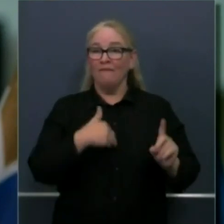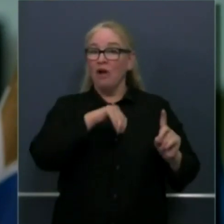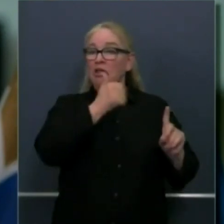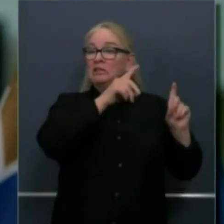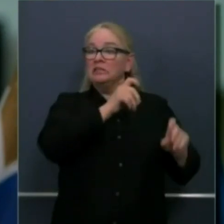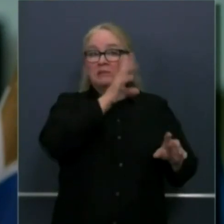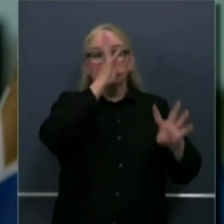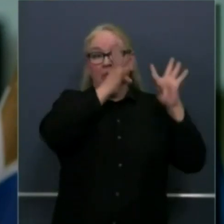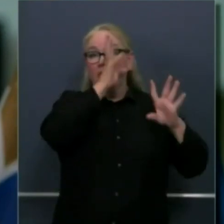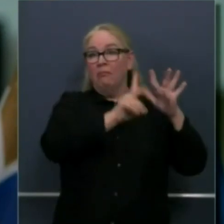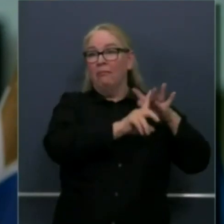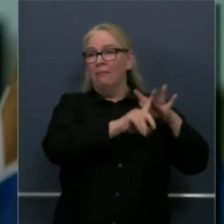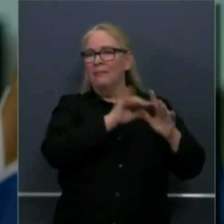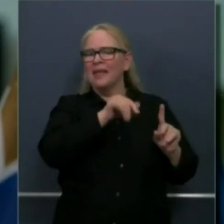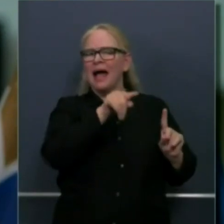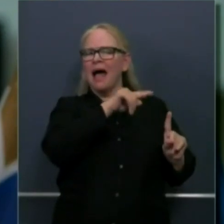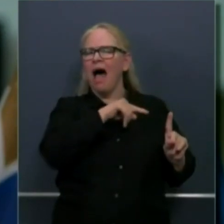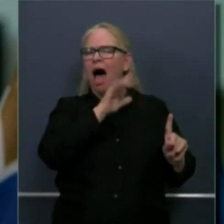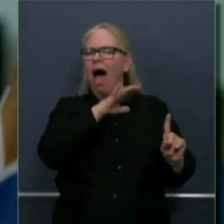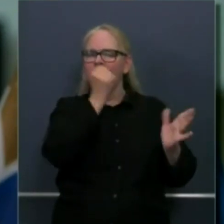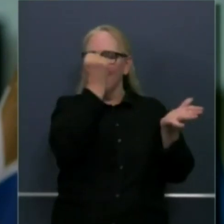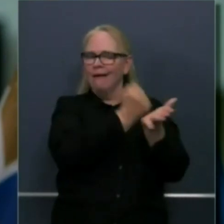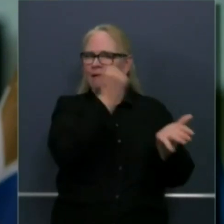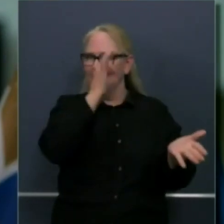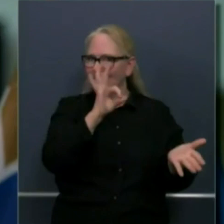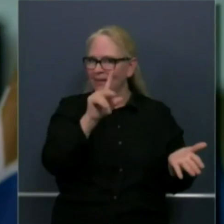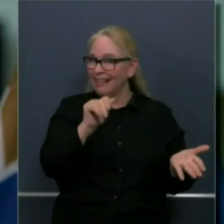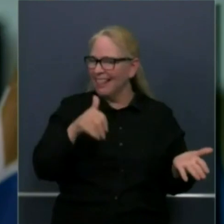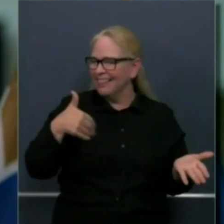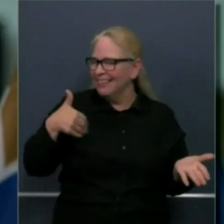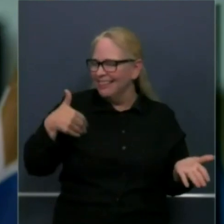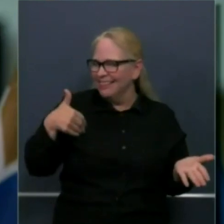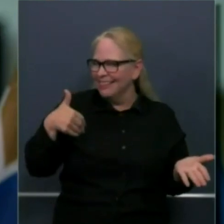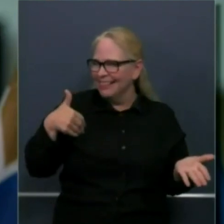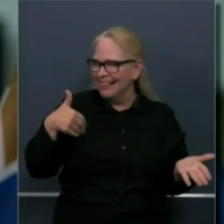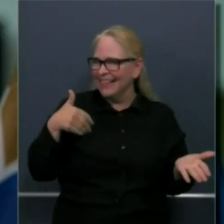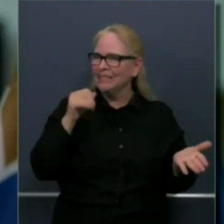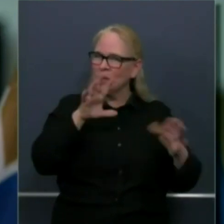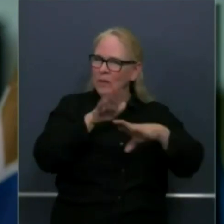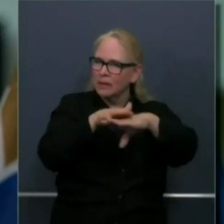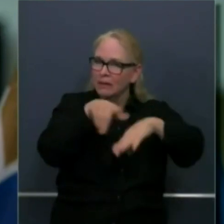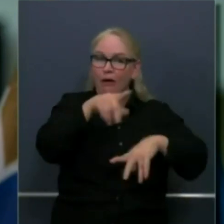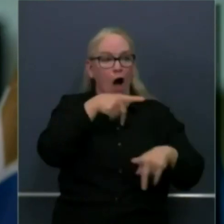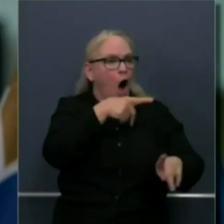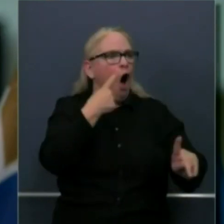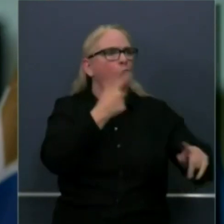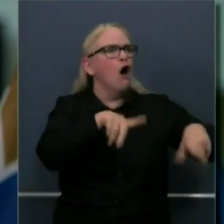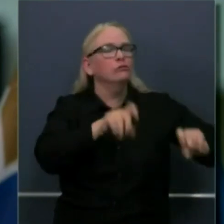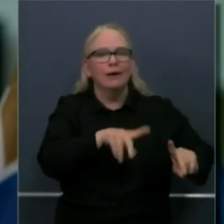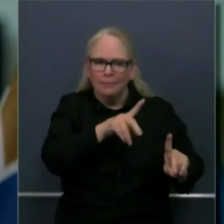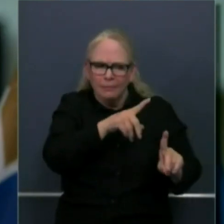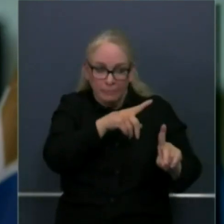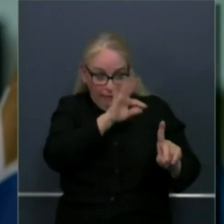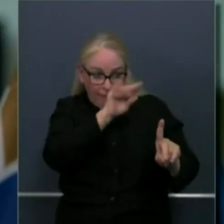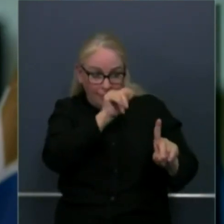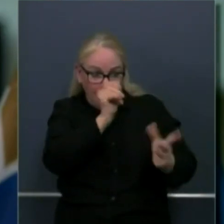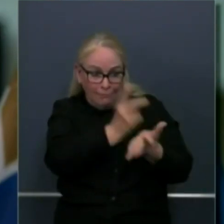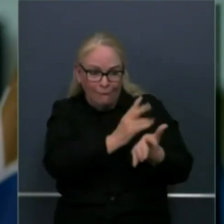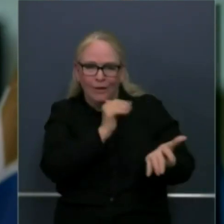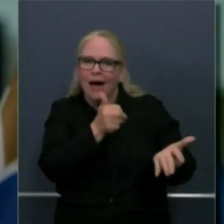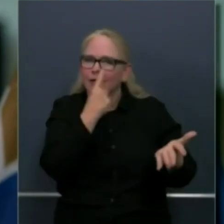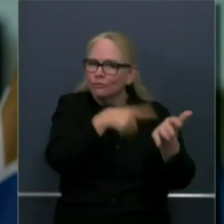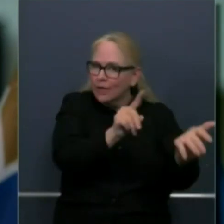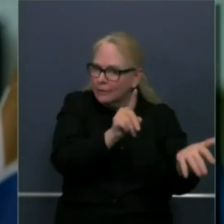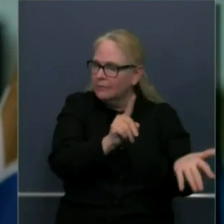that gold seal and so always points of caution at these point of care pop-ups that you may